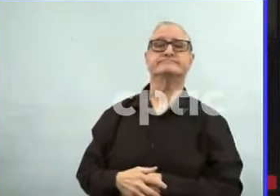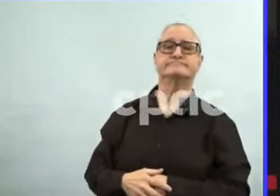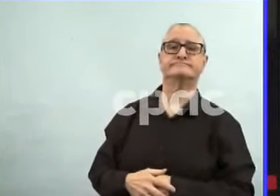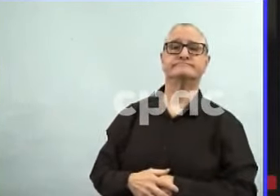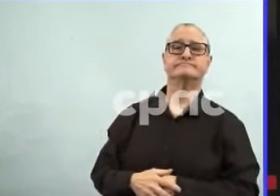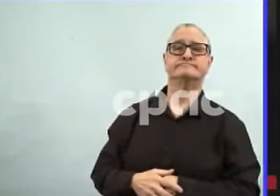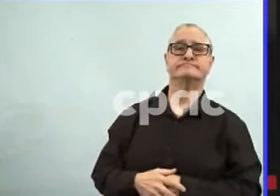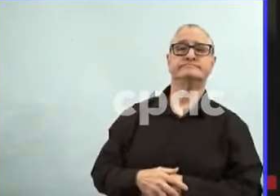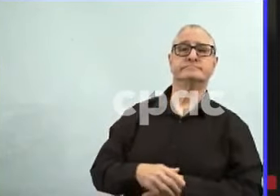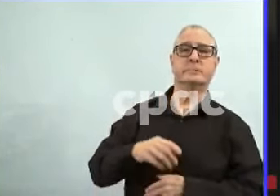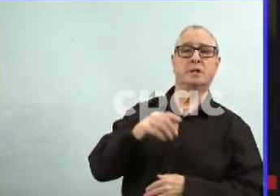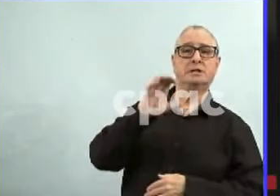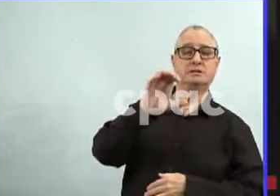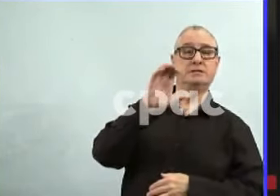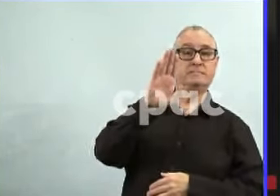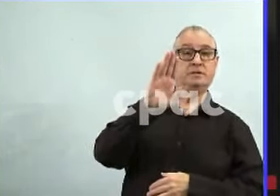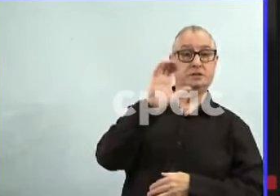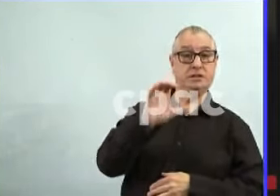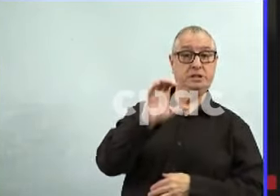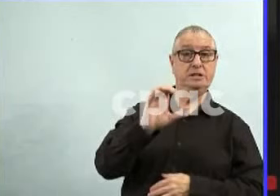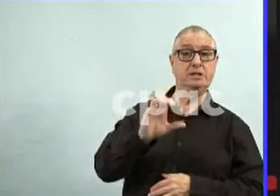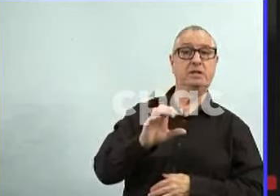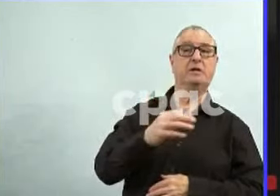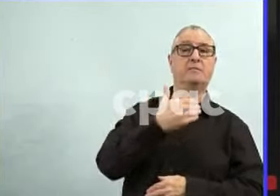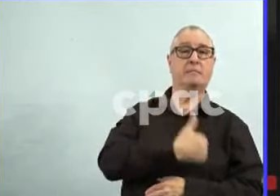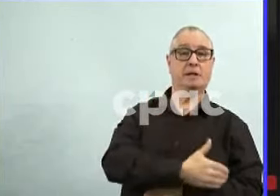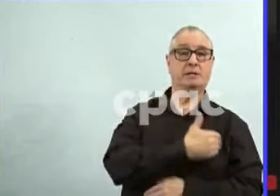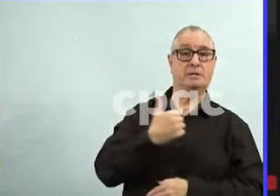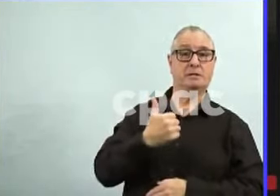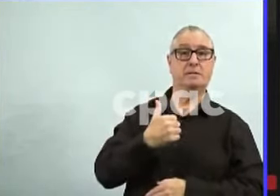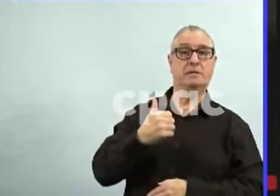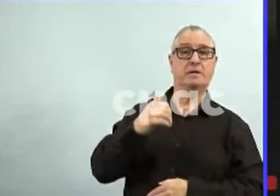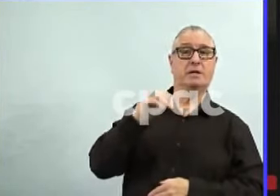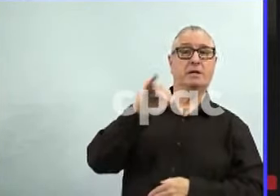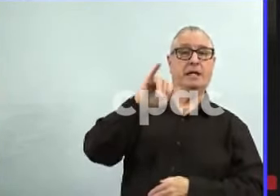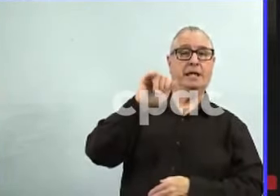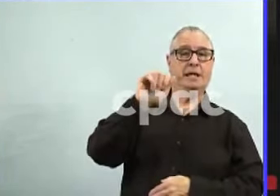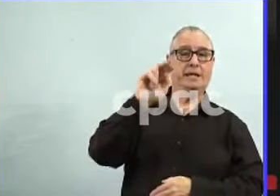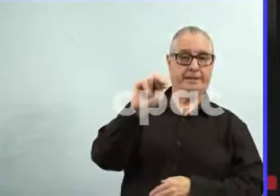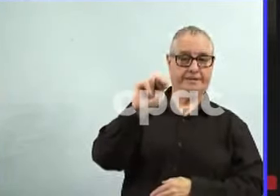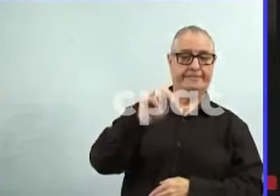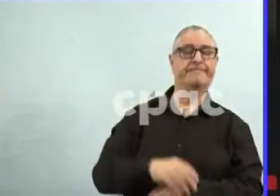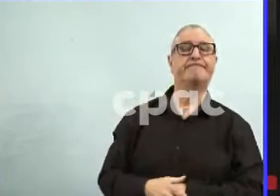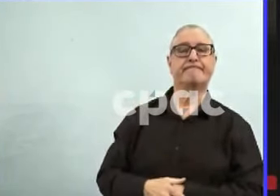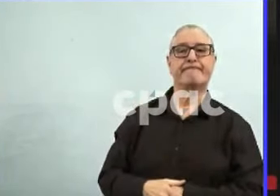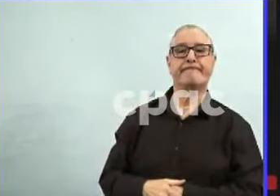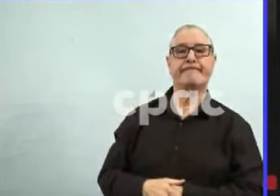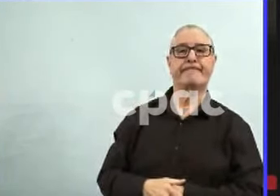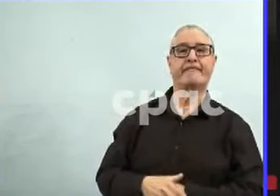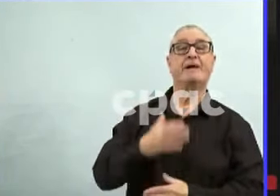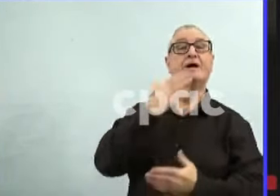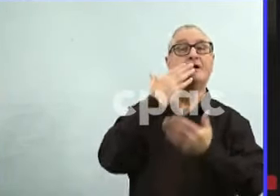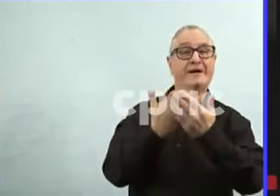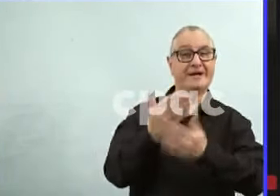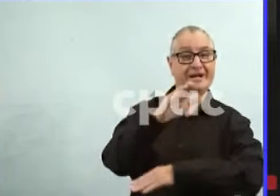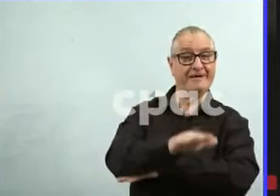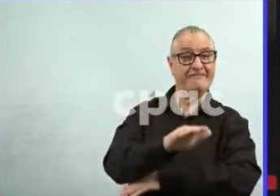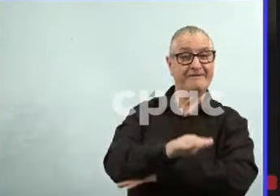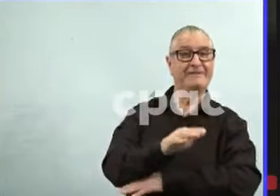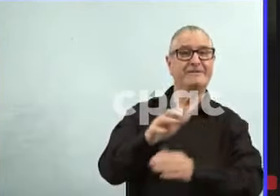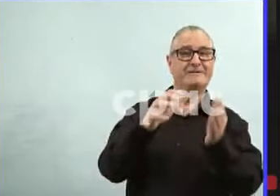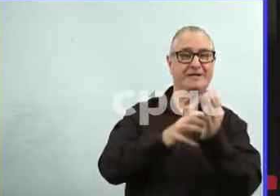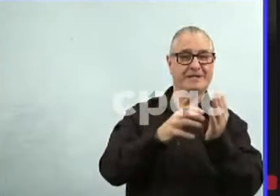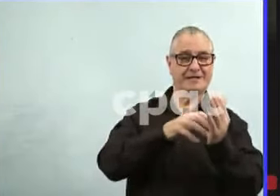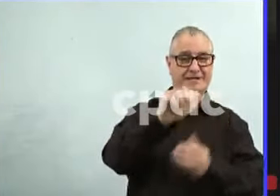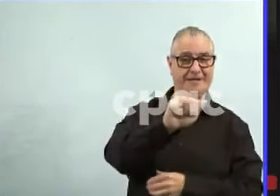From CBC Manitoba, Ian. Good afternoon. Dr. Atwal, you mentioned the data